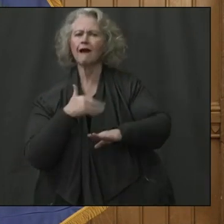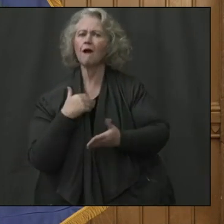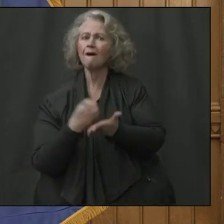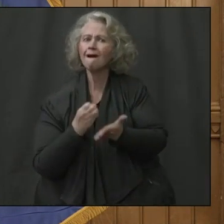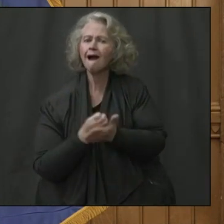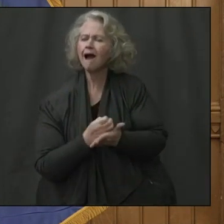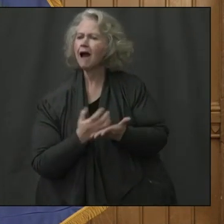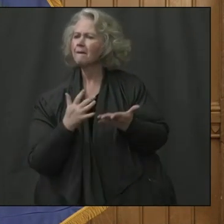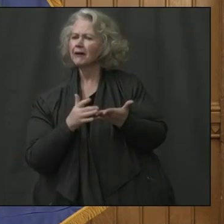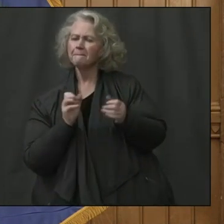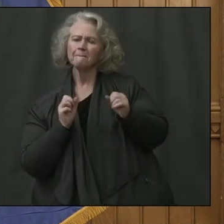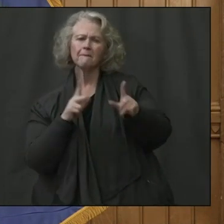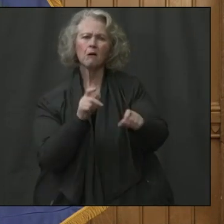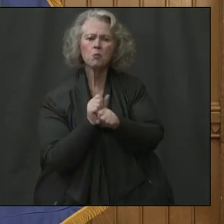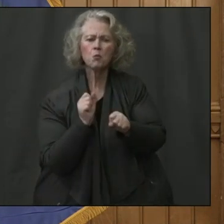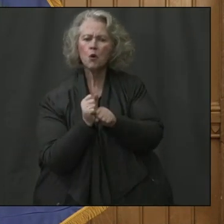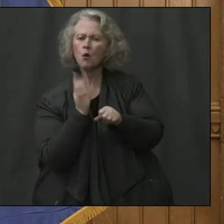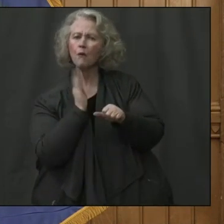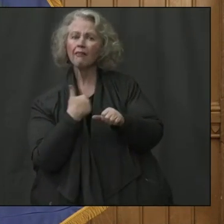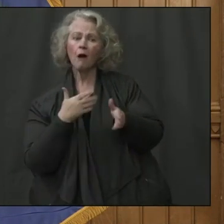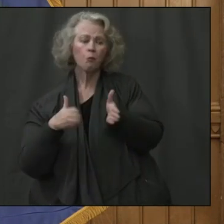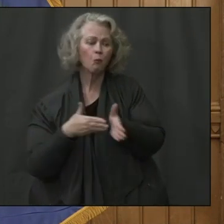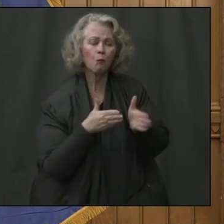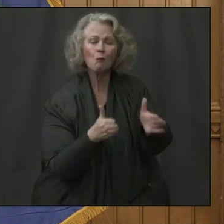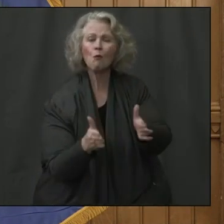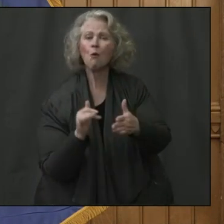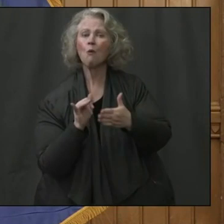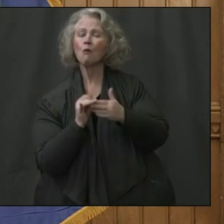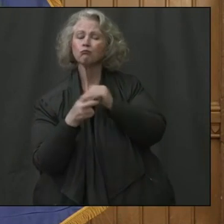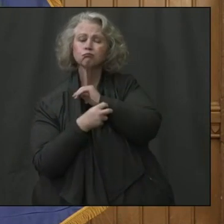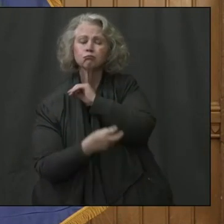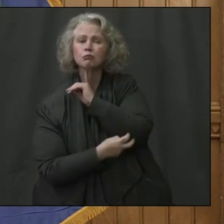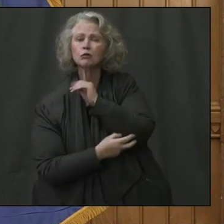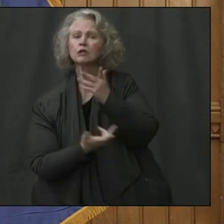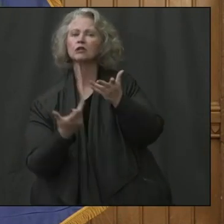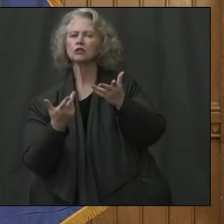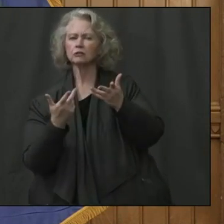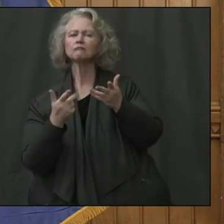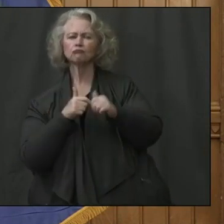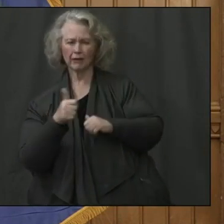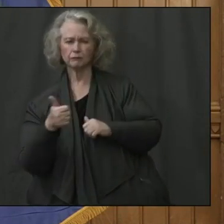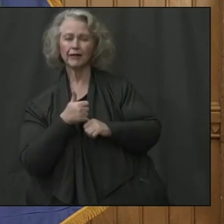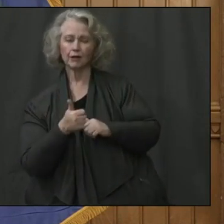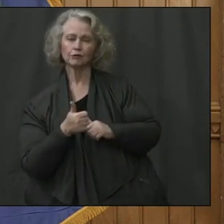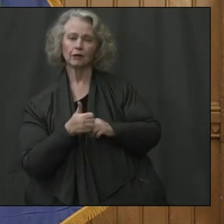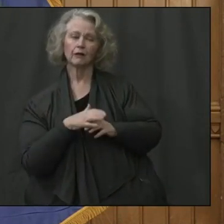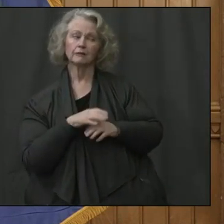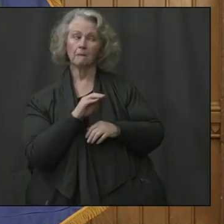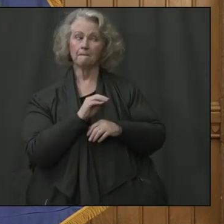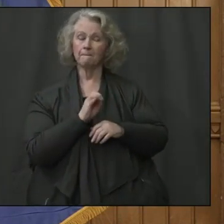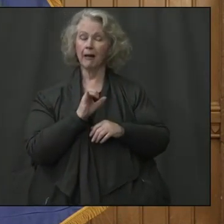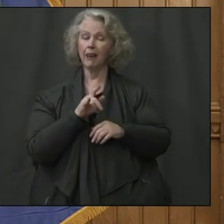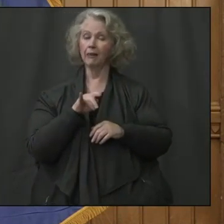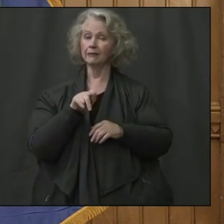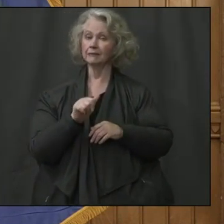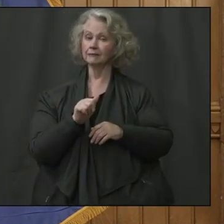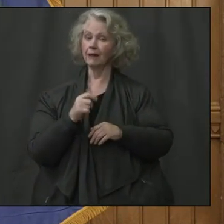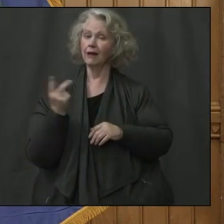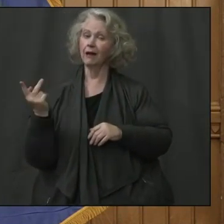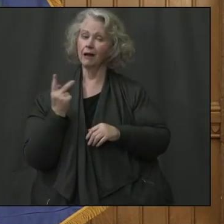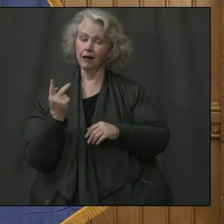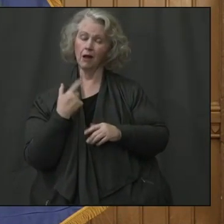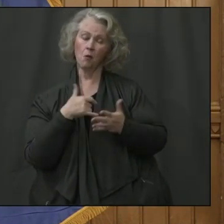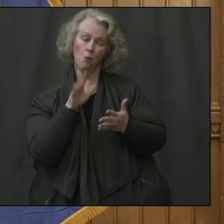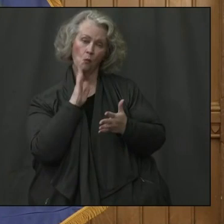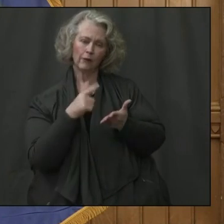roads and bridges and transportation, other needed infrastructure. So, Melissa and I are going to be having our, um, bond commission,